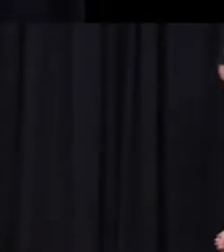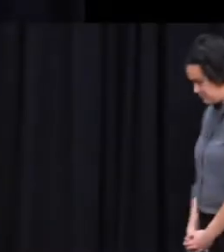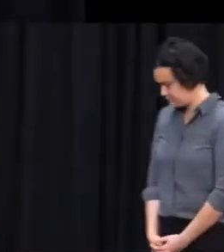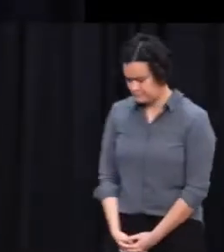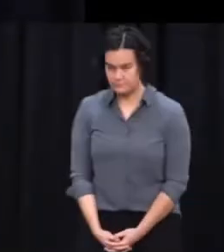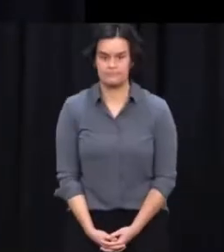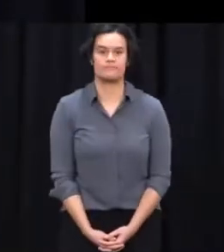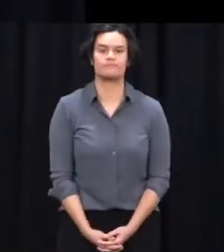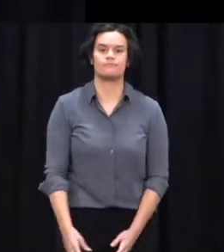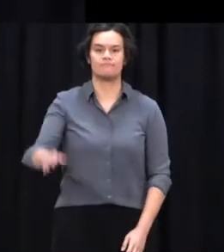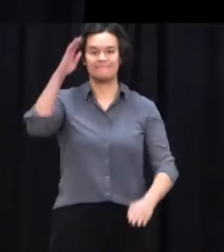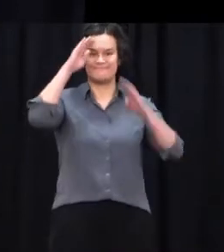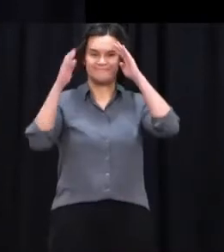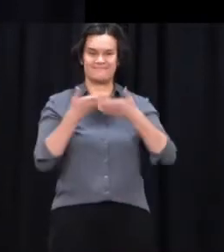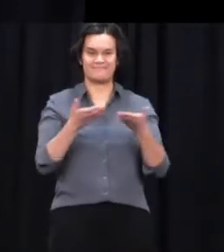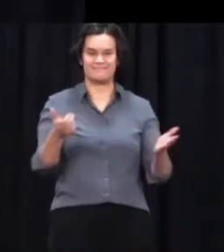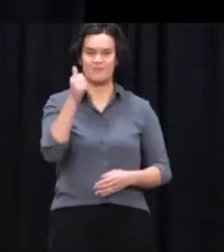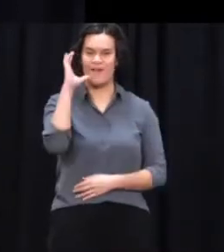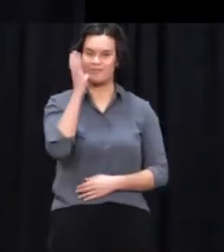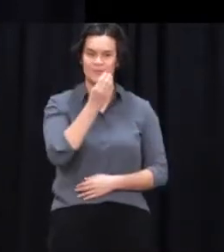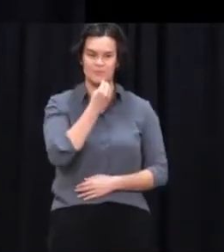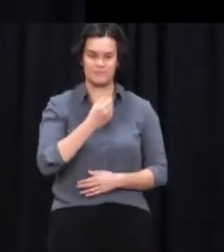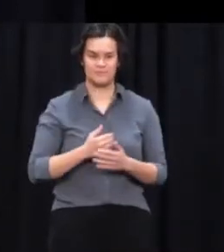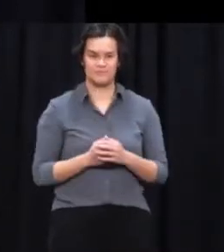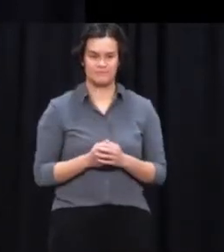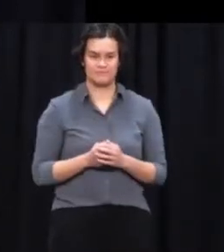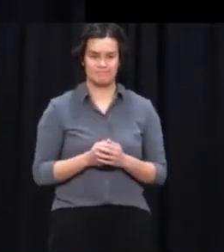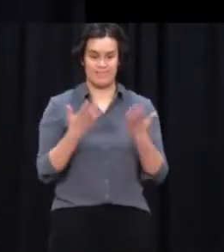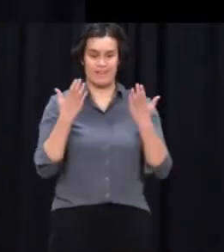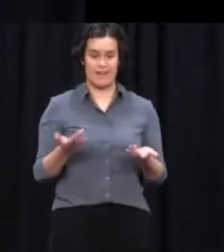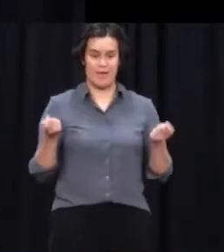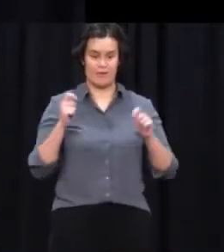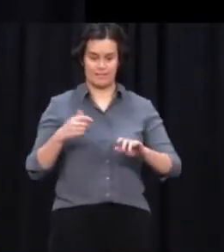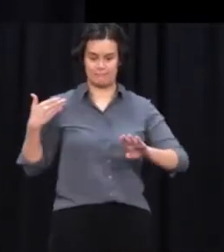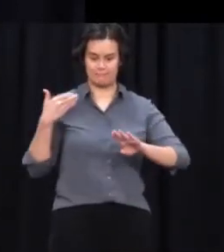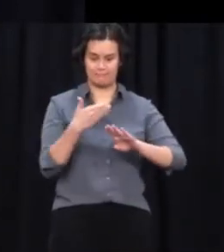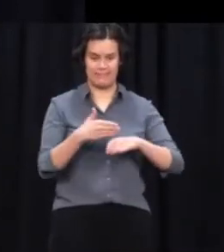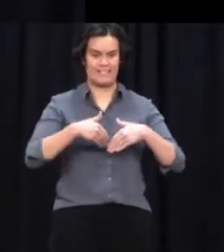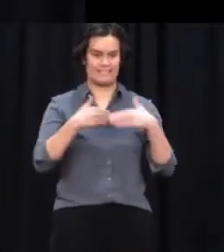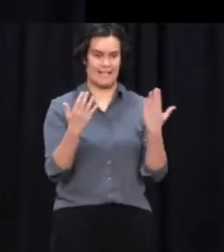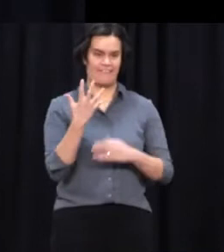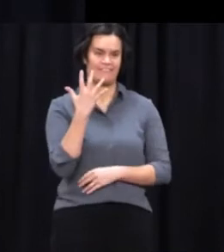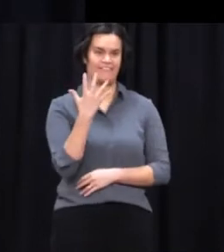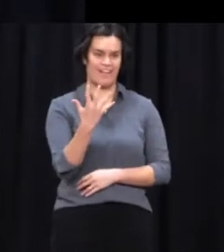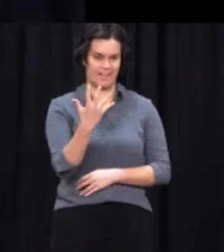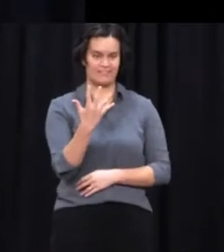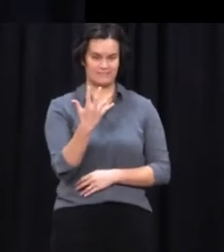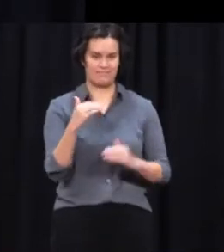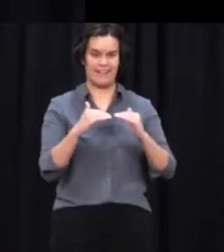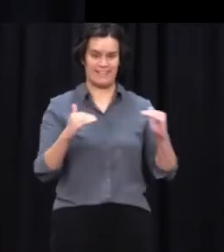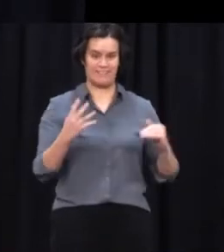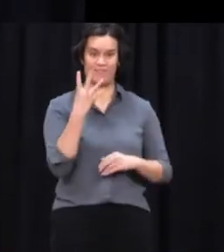Kia ora everybody, good afternoon. We're now on day five of our nationwide COVID-19 alert level four lockdown.